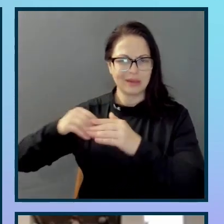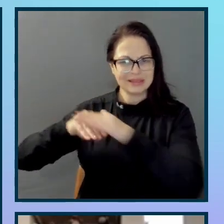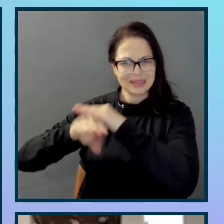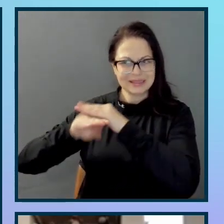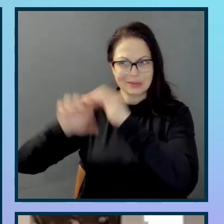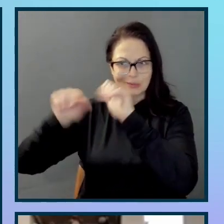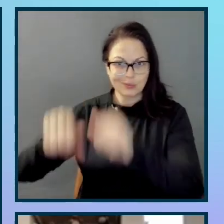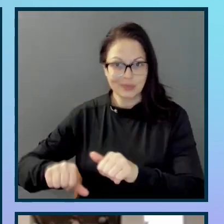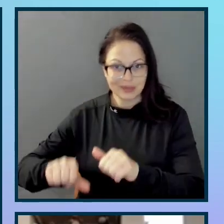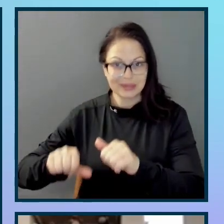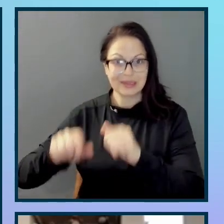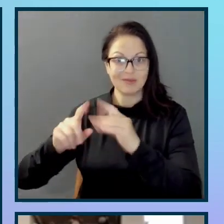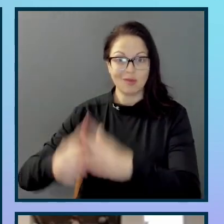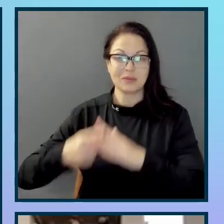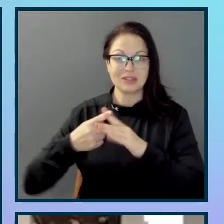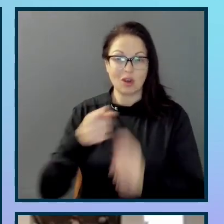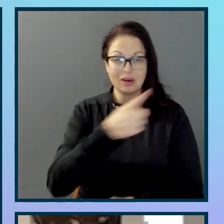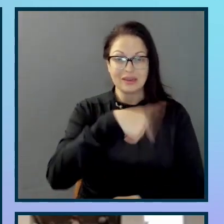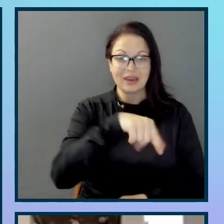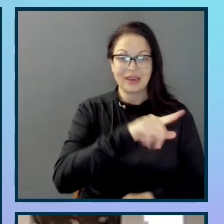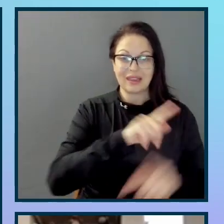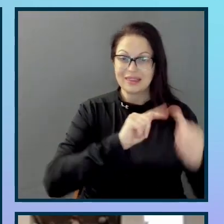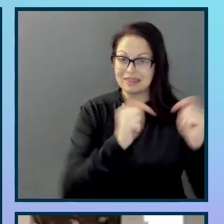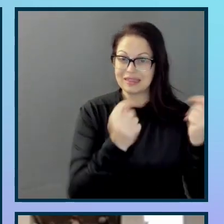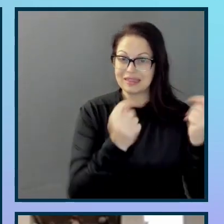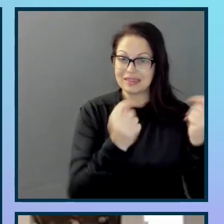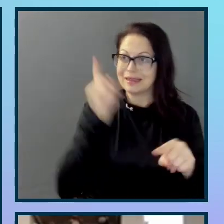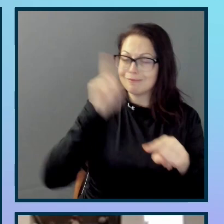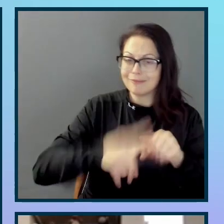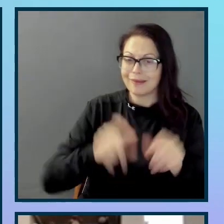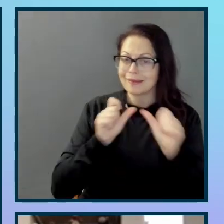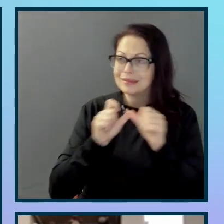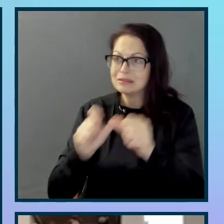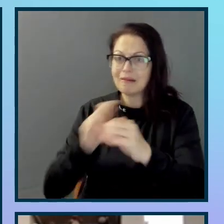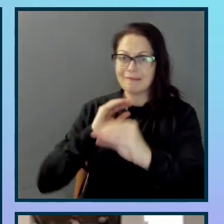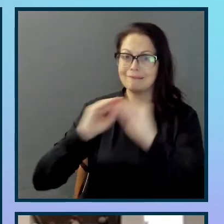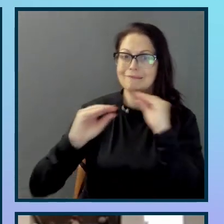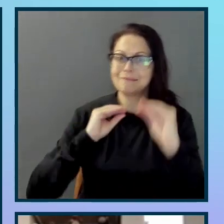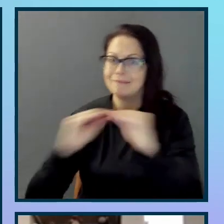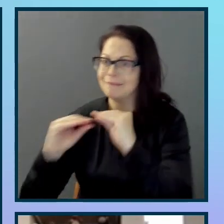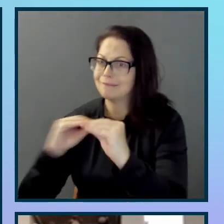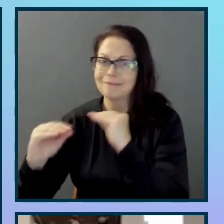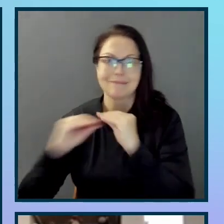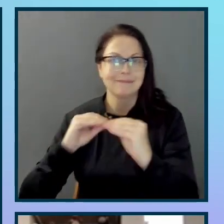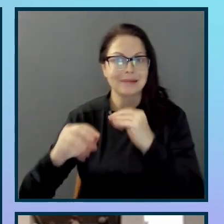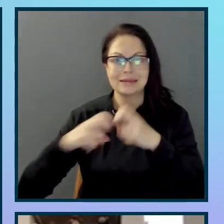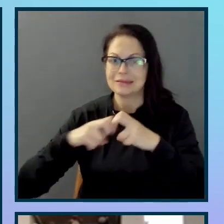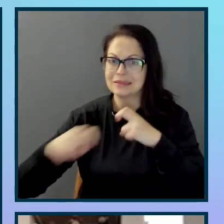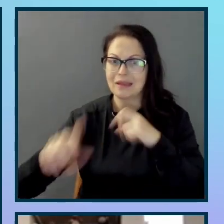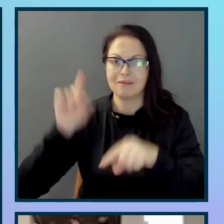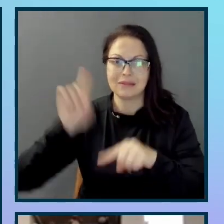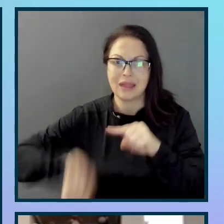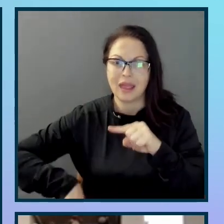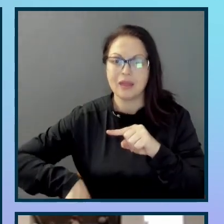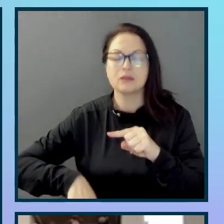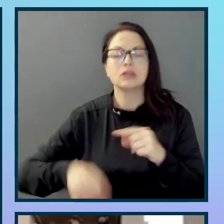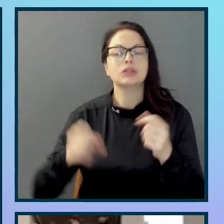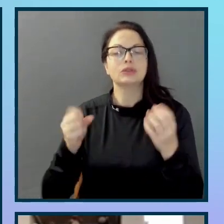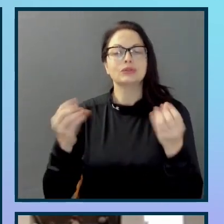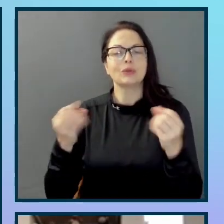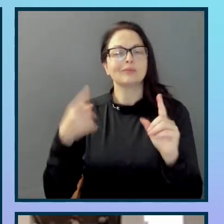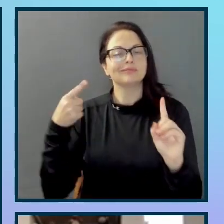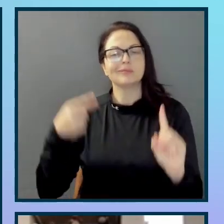team cannot keep pace with the number of issues that arise. So there needs to be a culture built in throughout an organization,